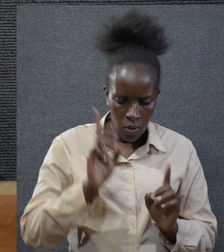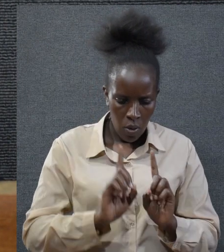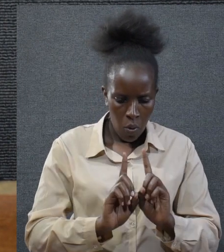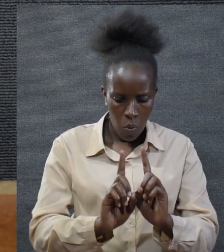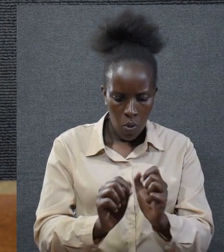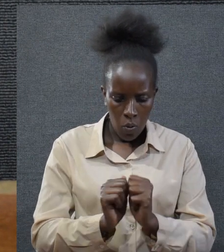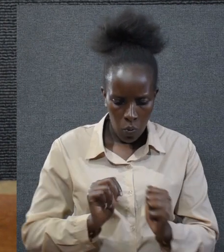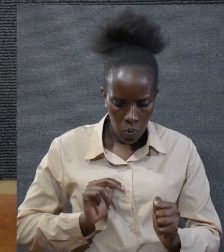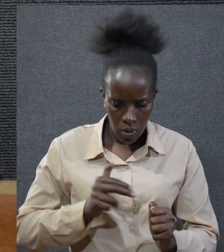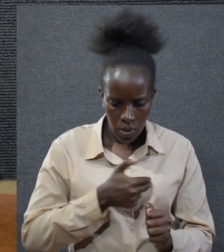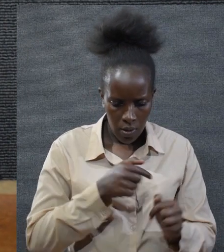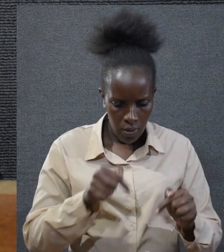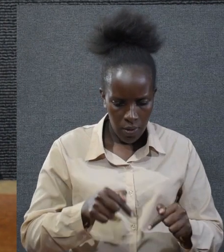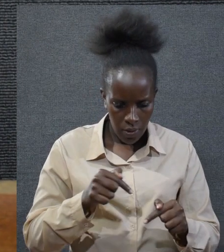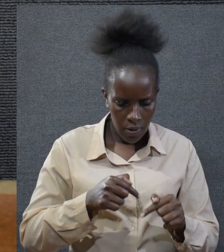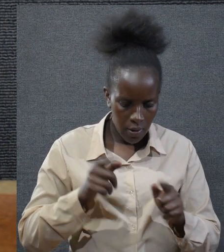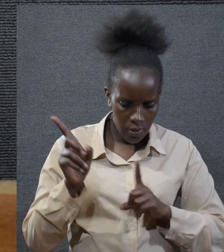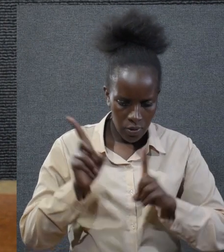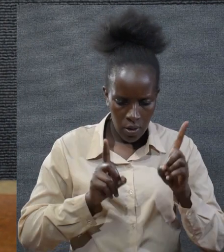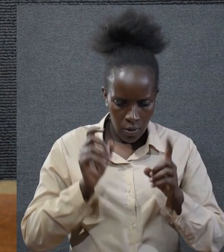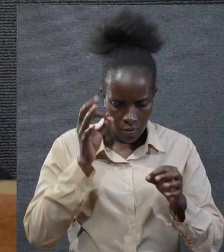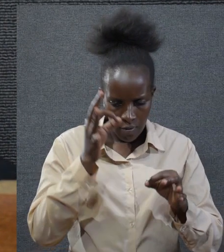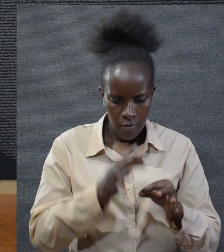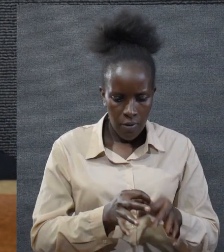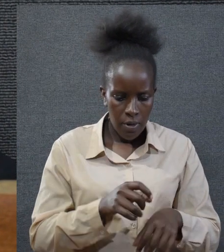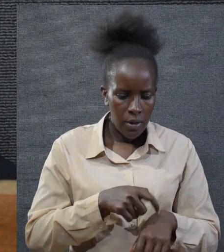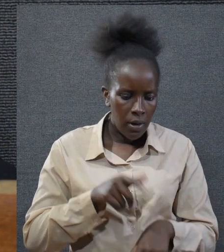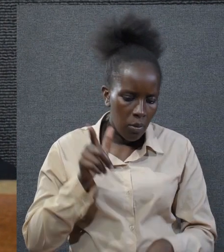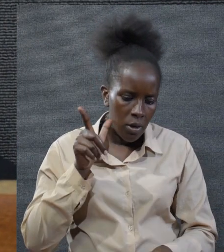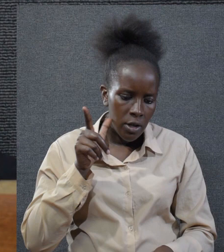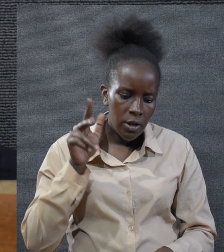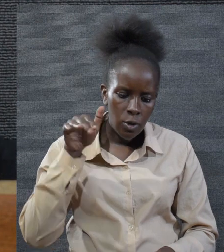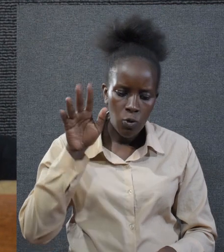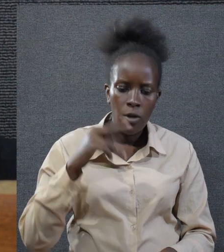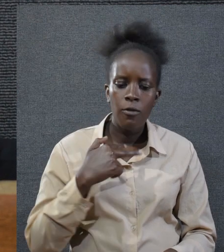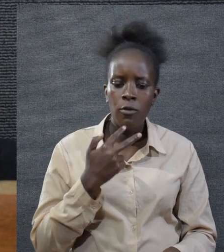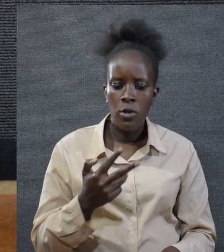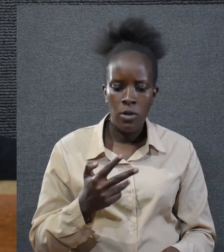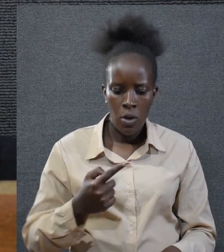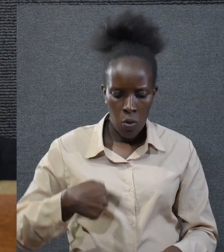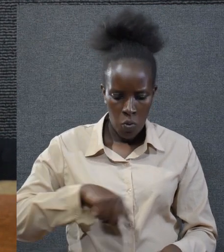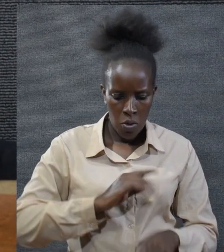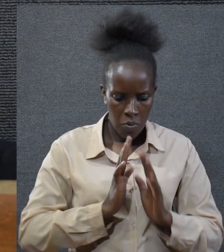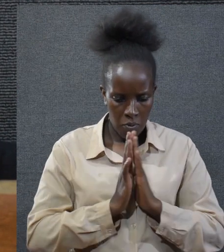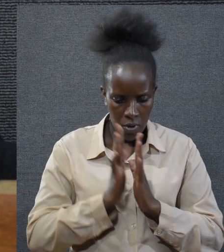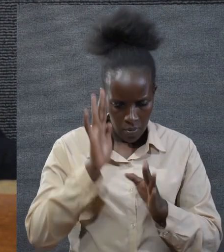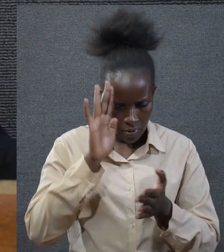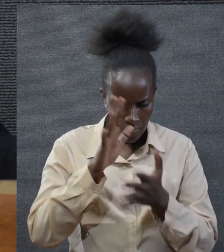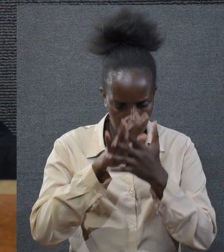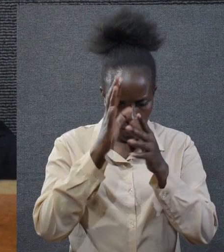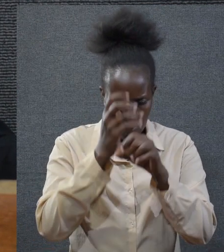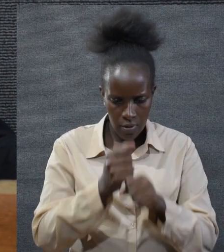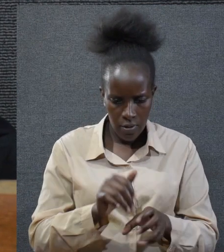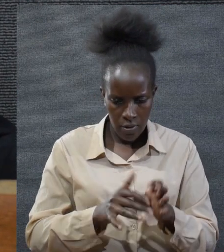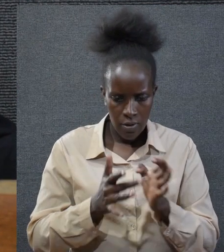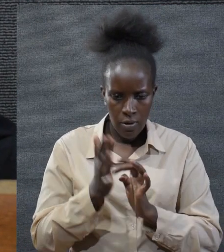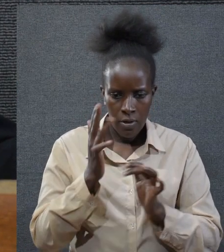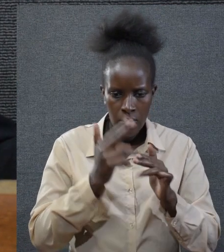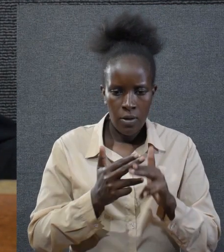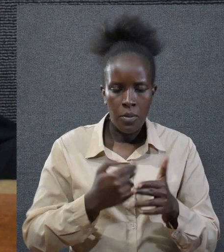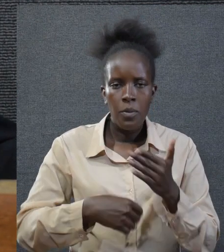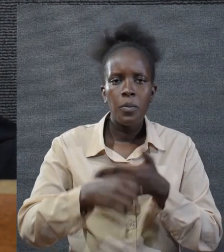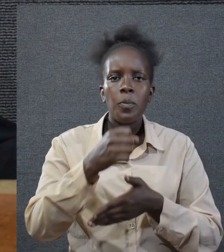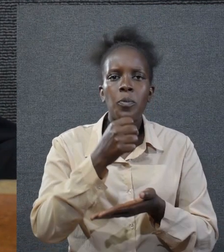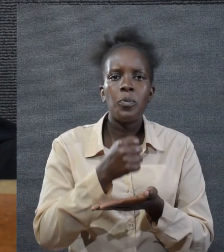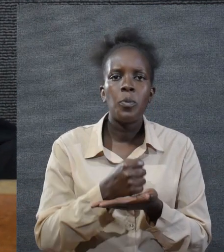Holy Spirit shall walk with us in this journey of faith, even as we listen unto your voice. For this we pray, believing and